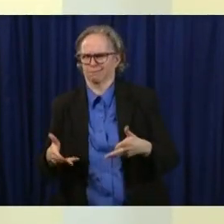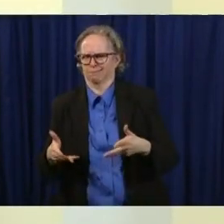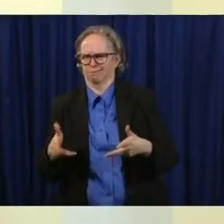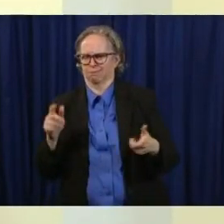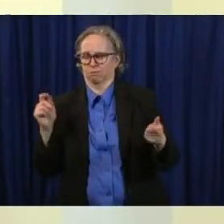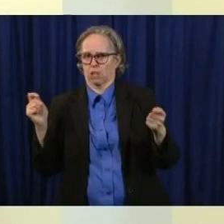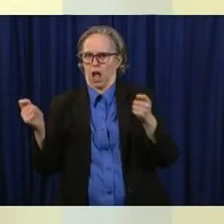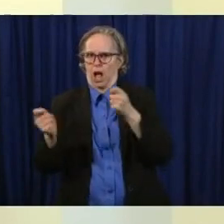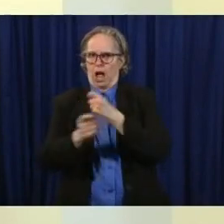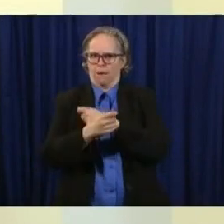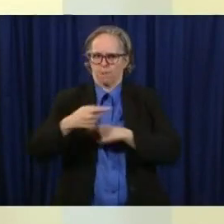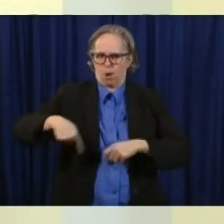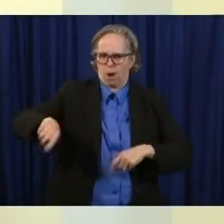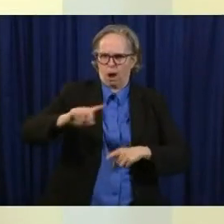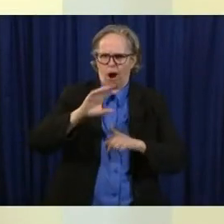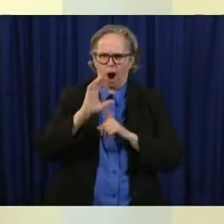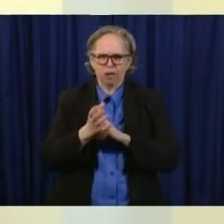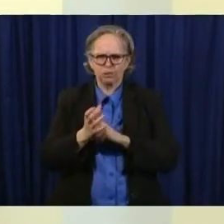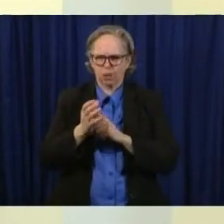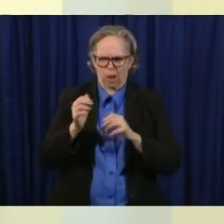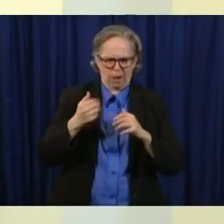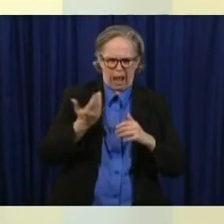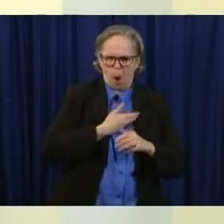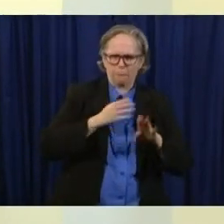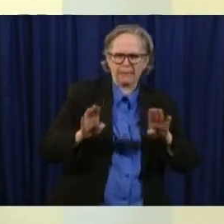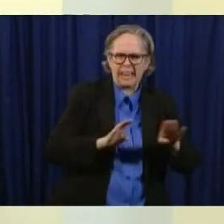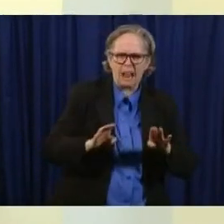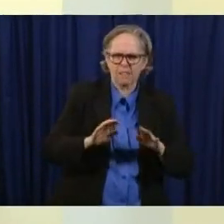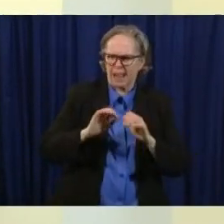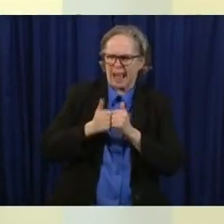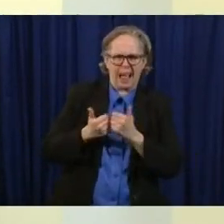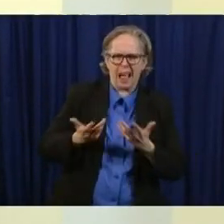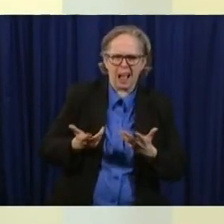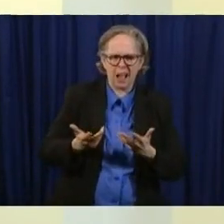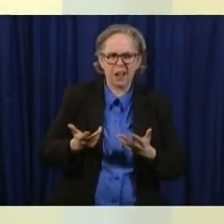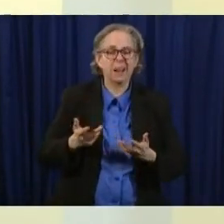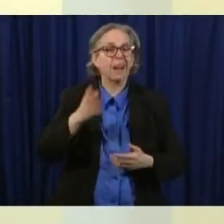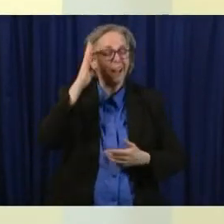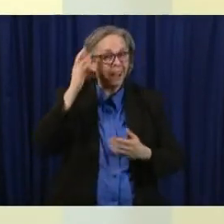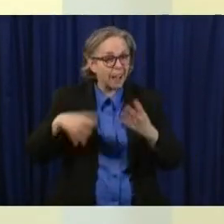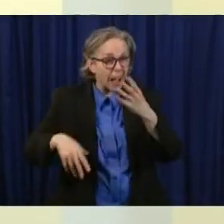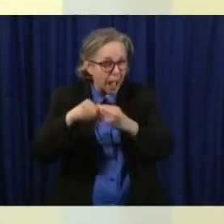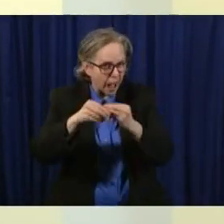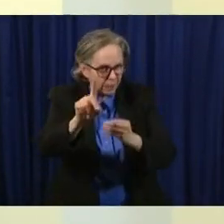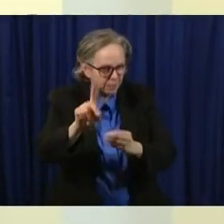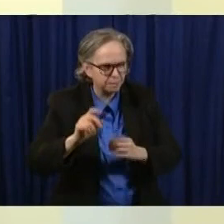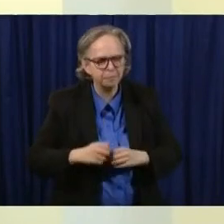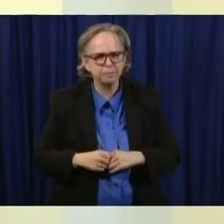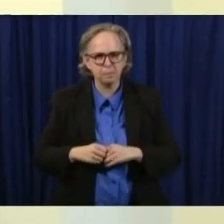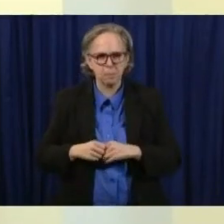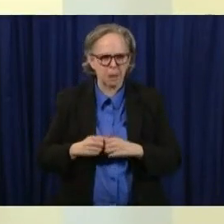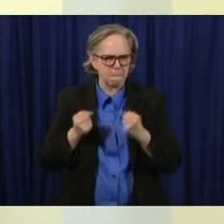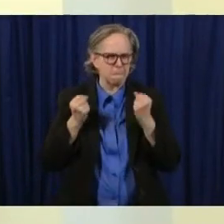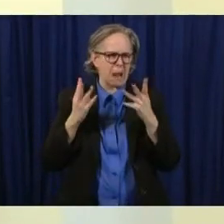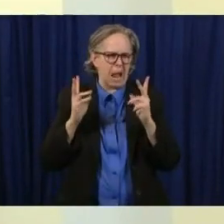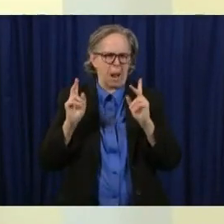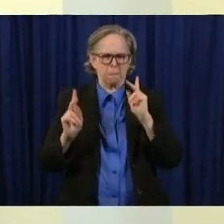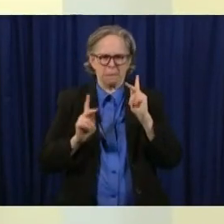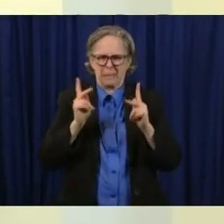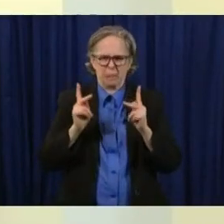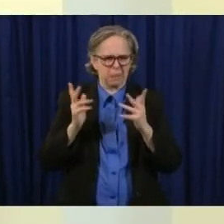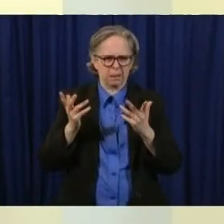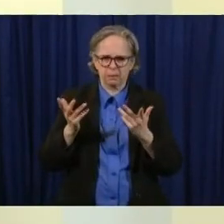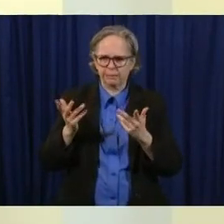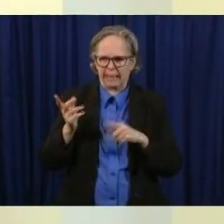there are a lot of disparities that i quickly noticed as much as we think everyone has a bandana or anyone could wear a mask or scarf and most people